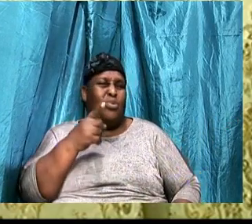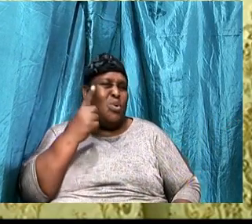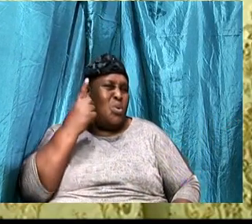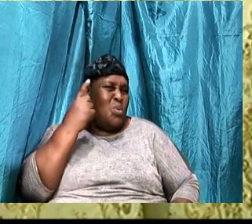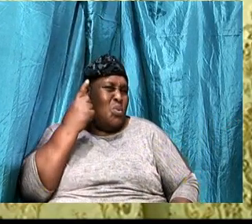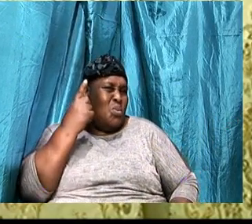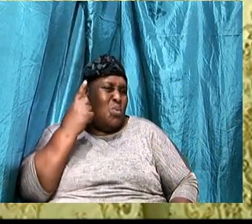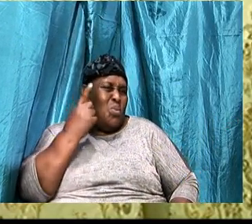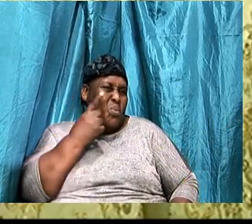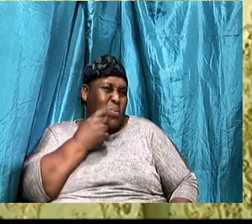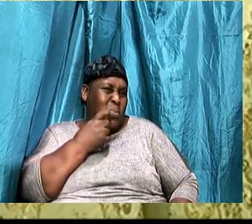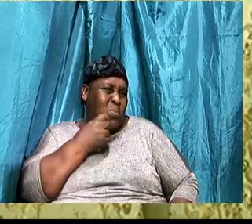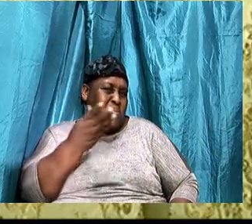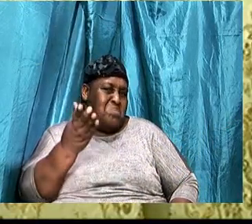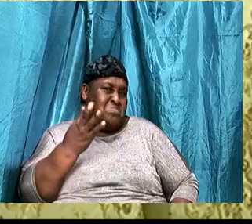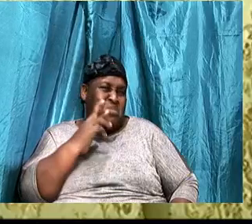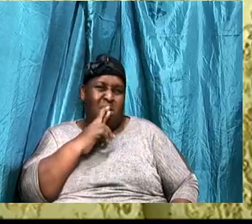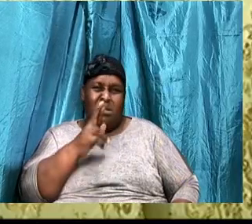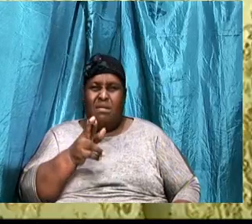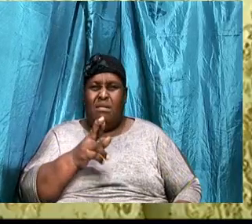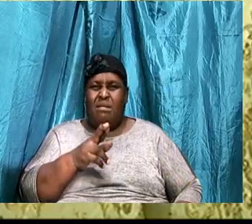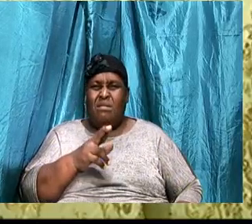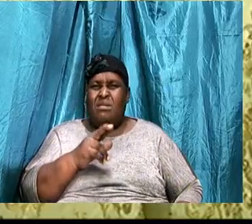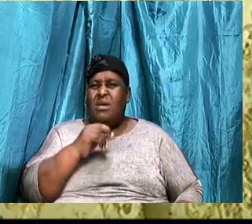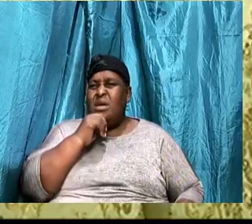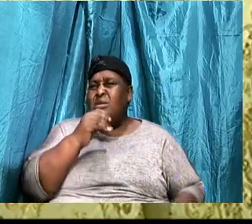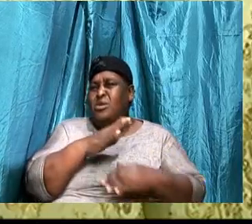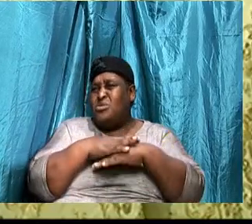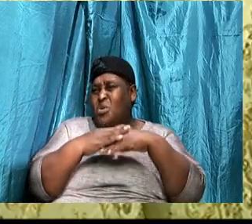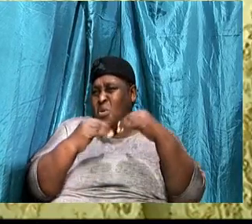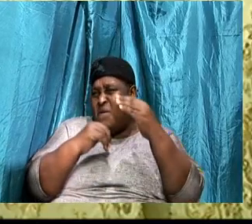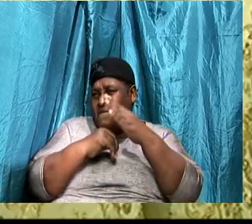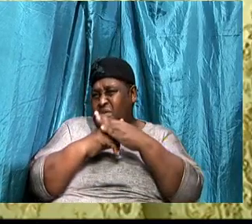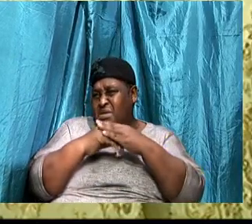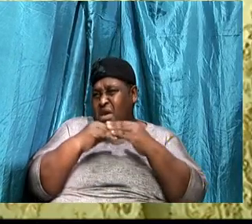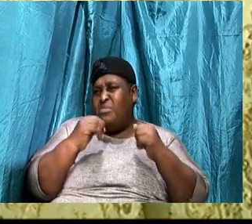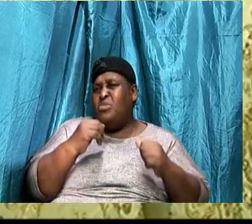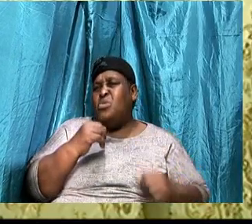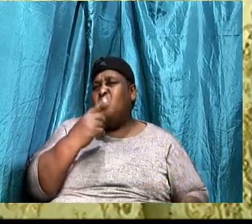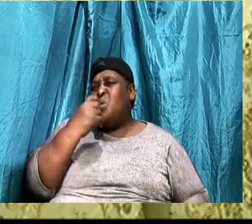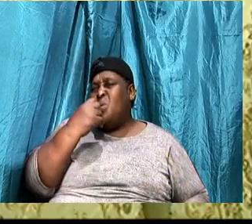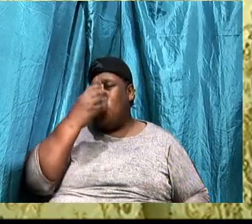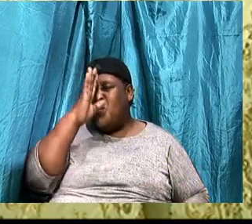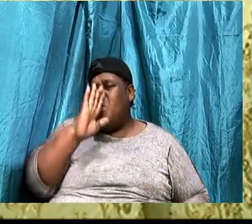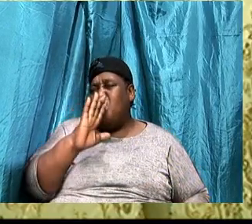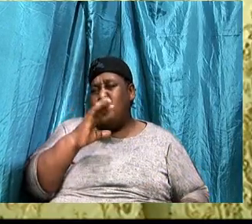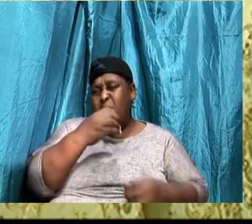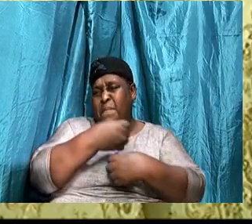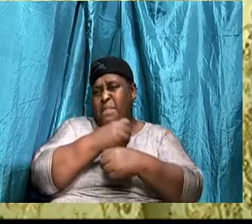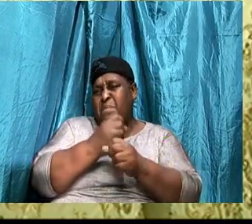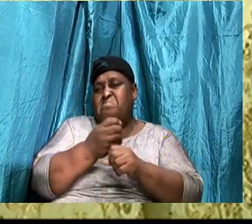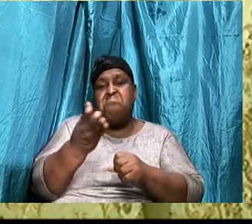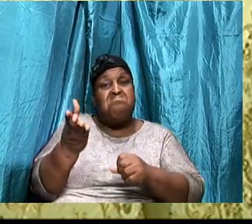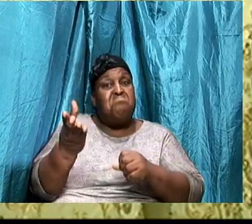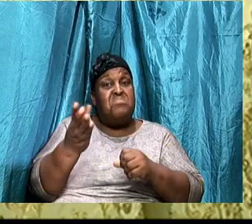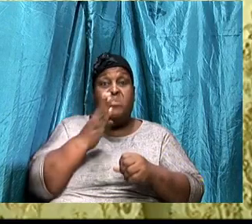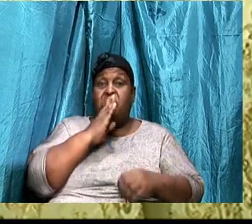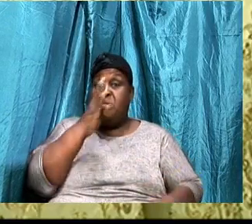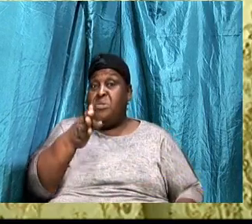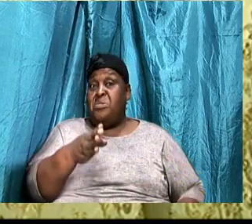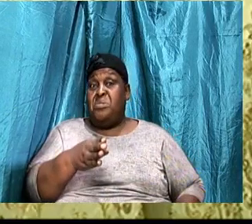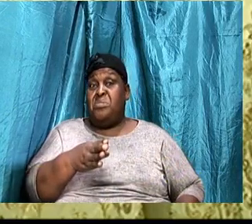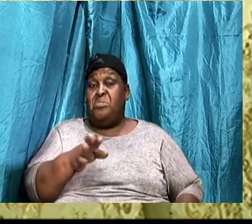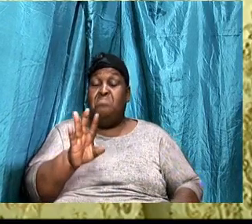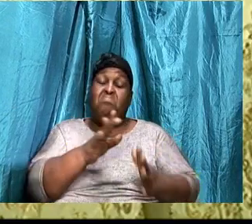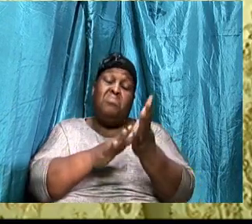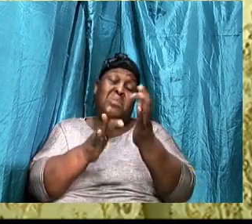complexion. And they are not comfortable just being who God created them to be. The Bible says that we are beautifully